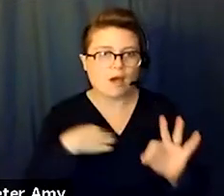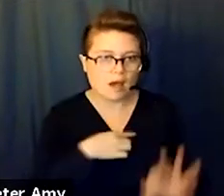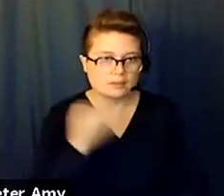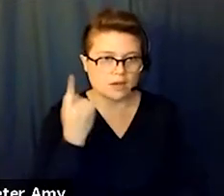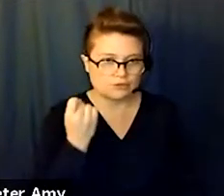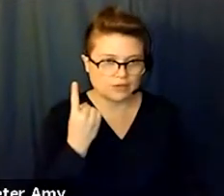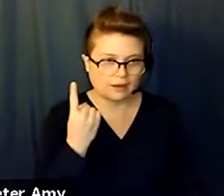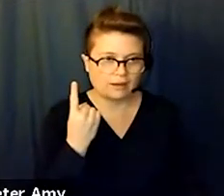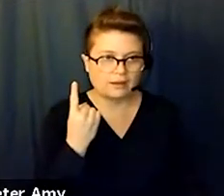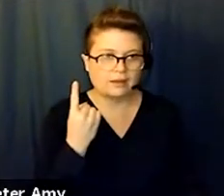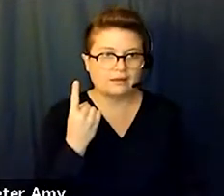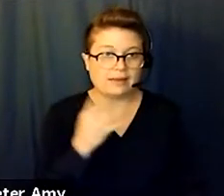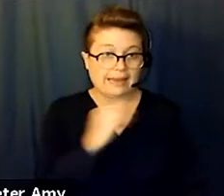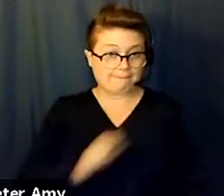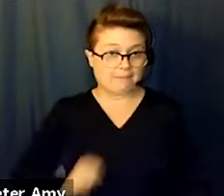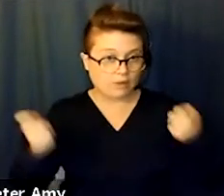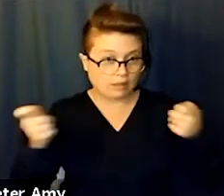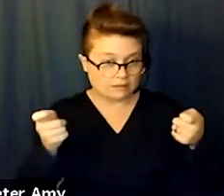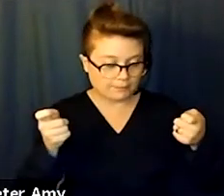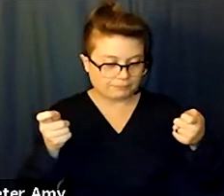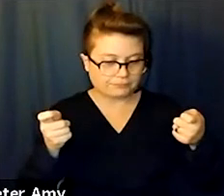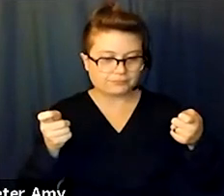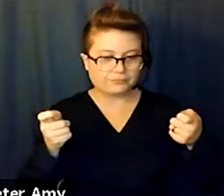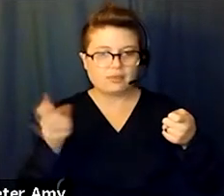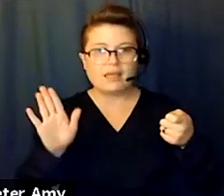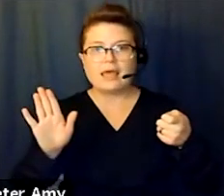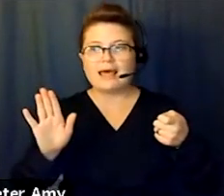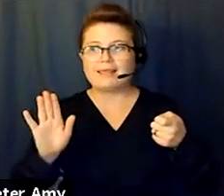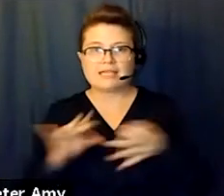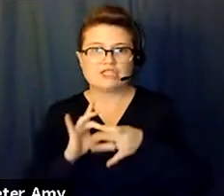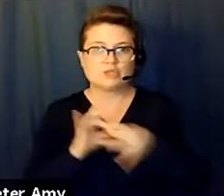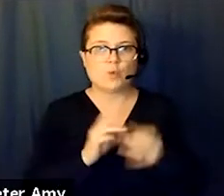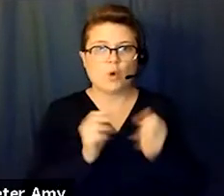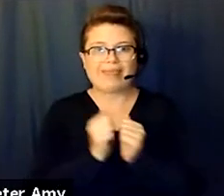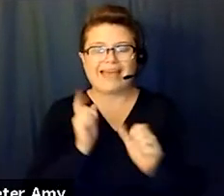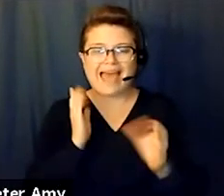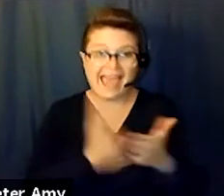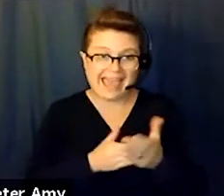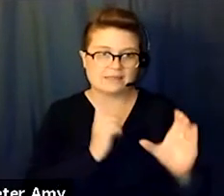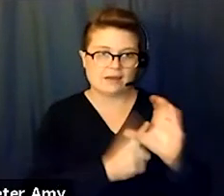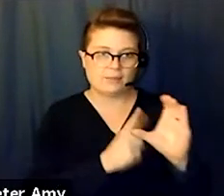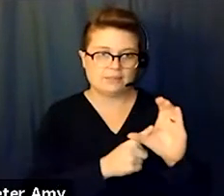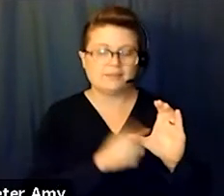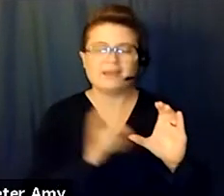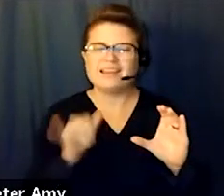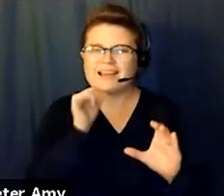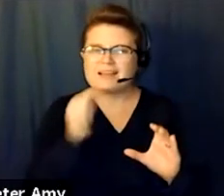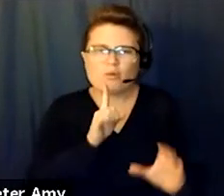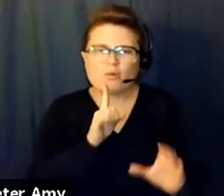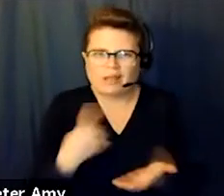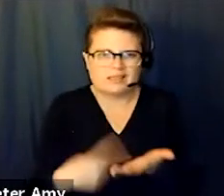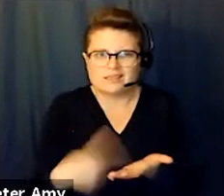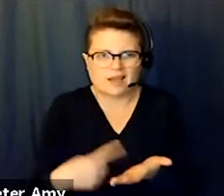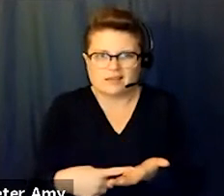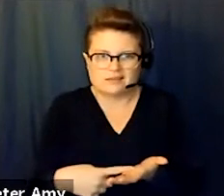imperialism and its connections with anti-communism is something that's not really talked about within